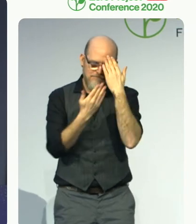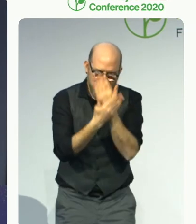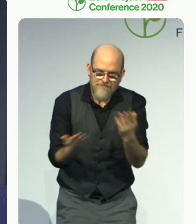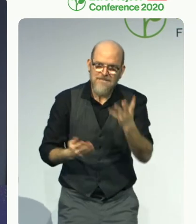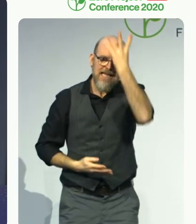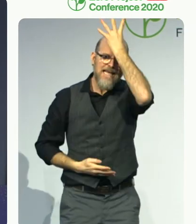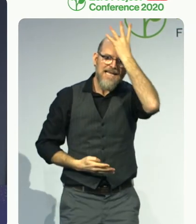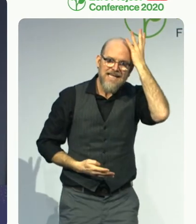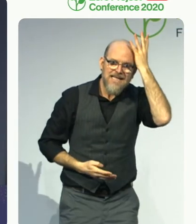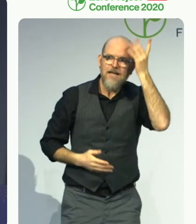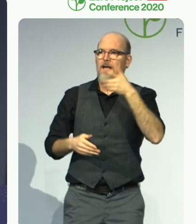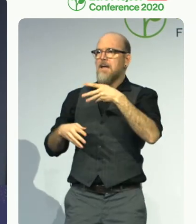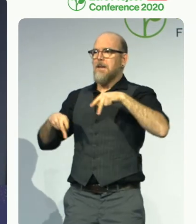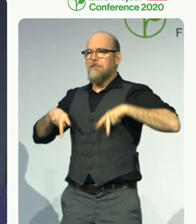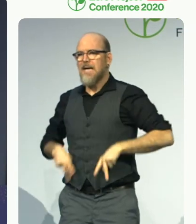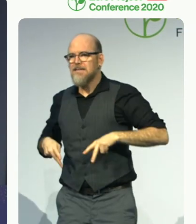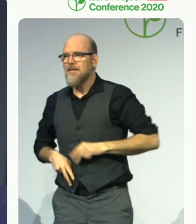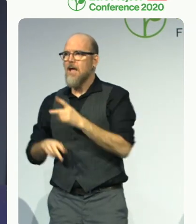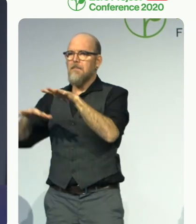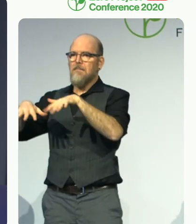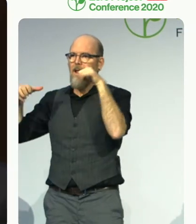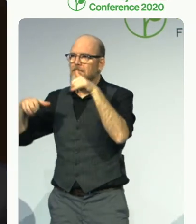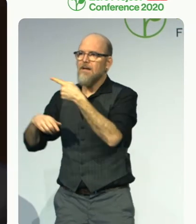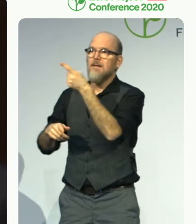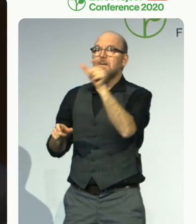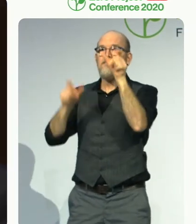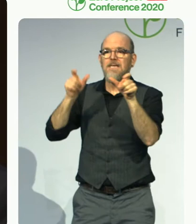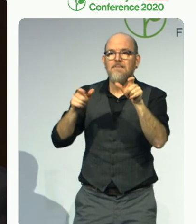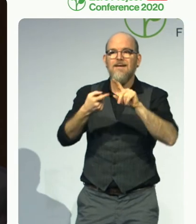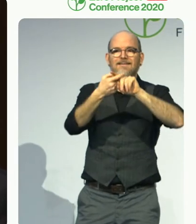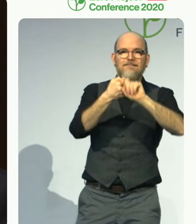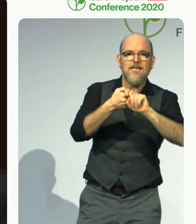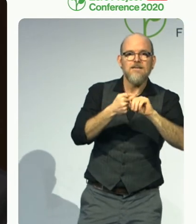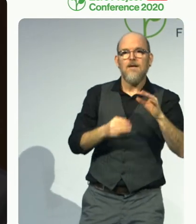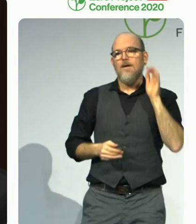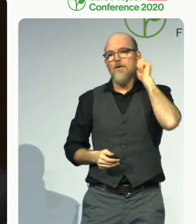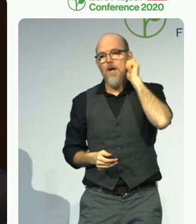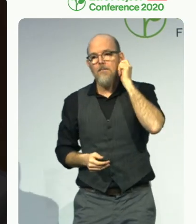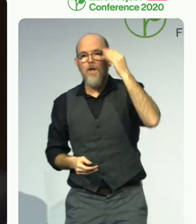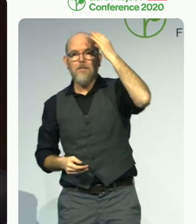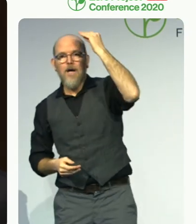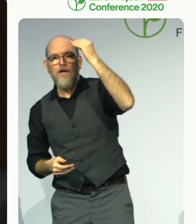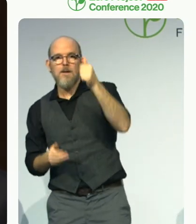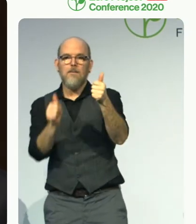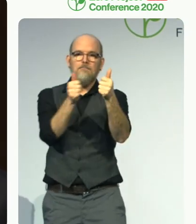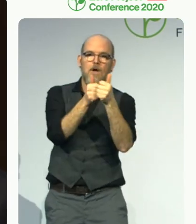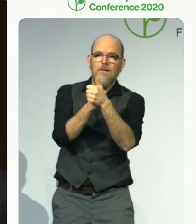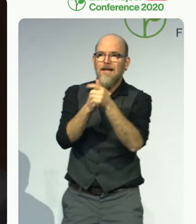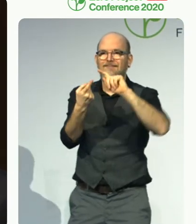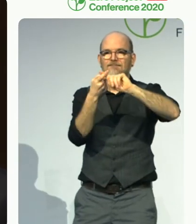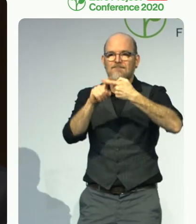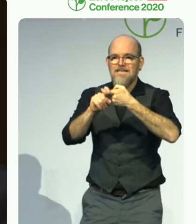and gentlemen, dear partners, friends, members of the worldwide Zero Project family.